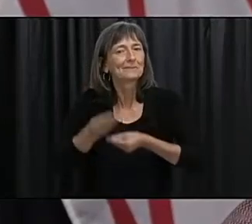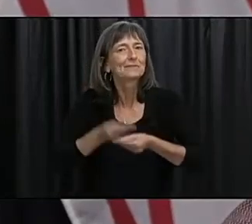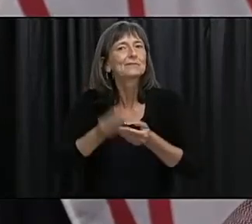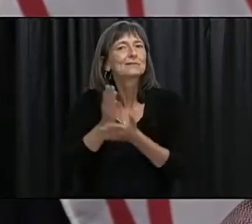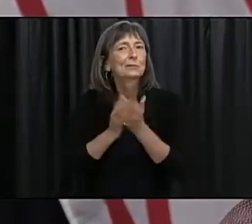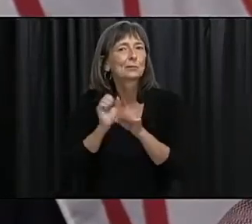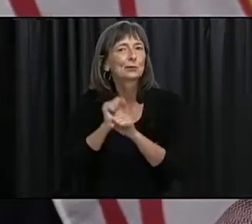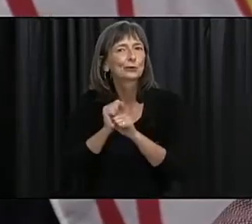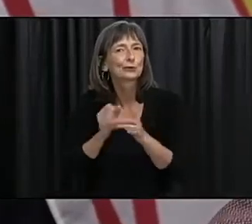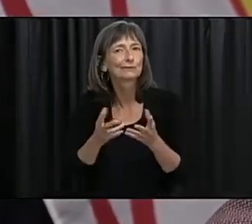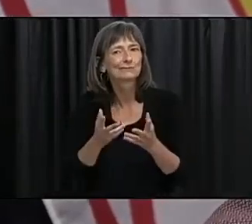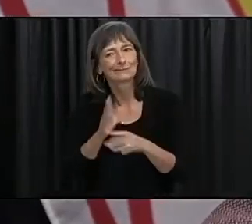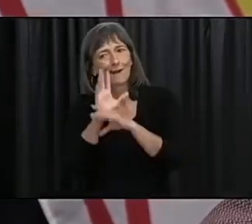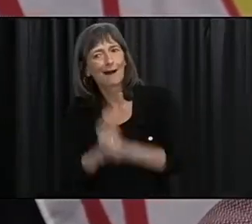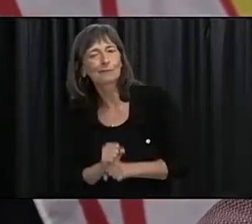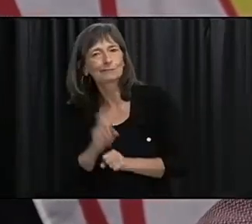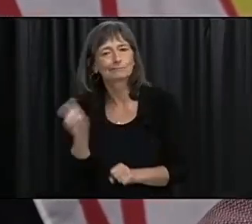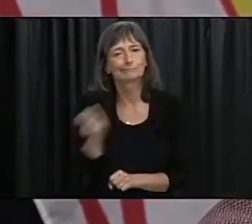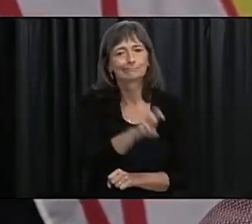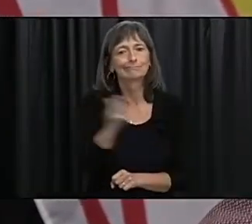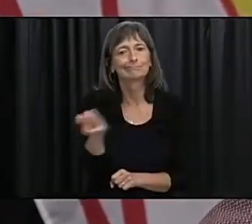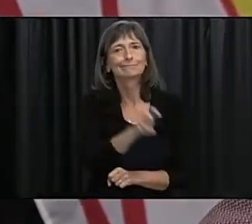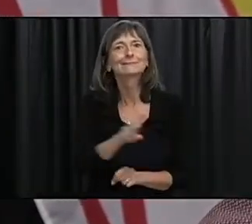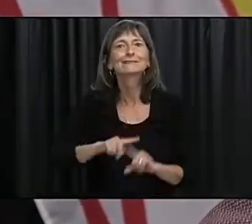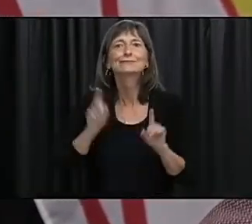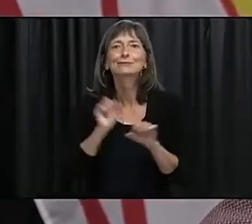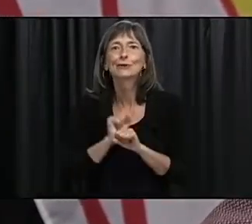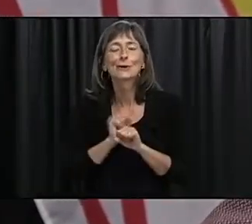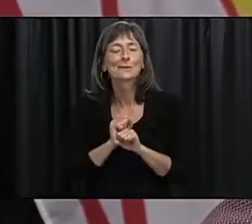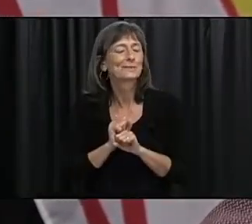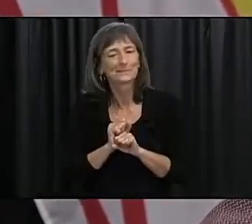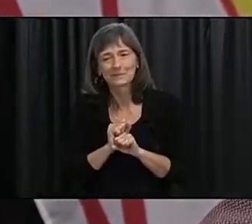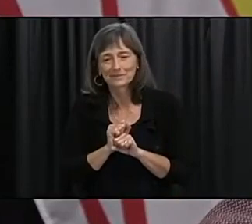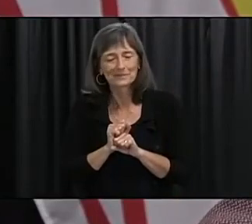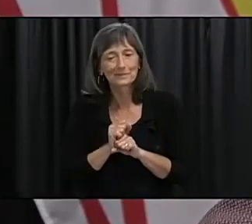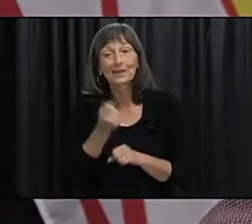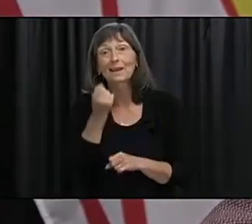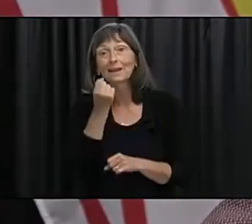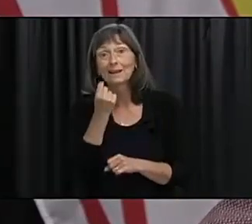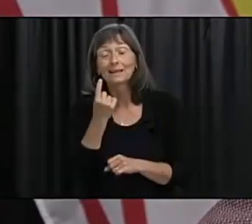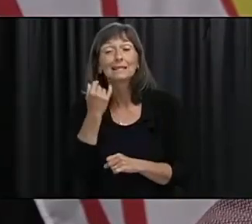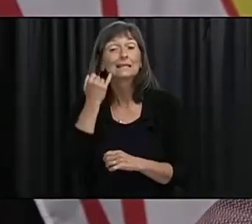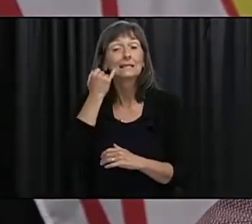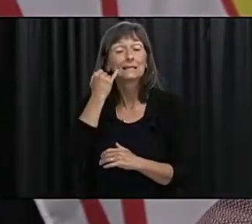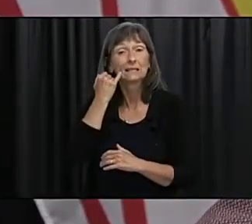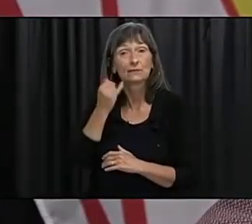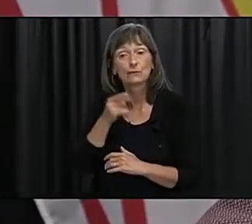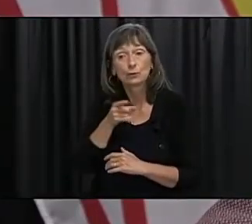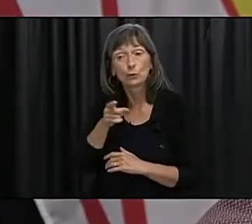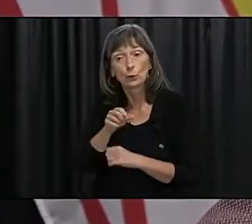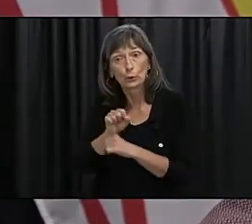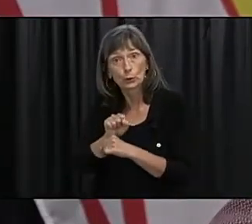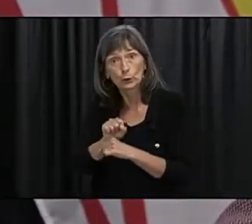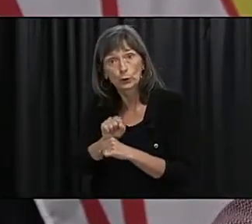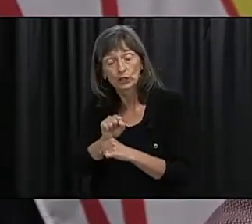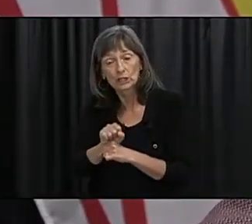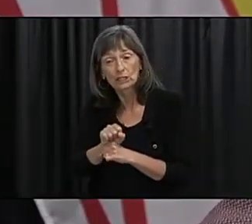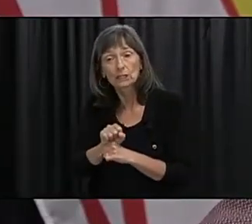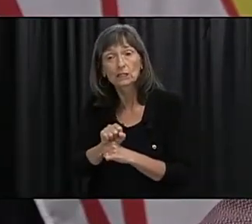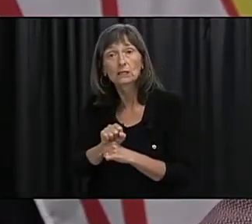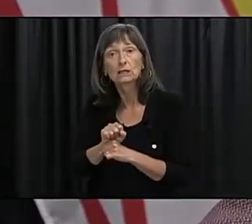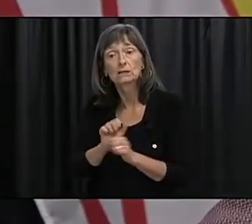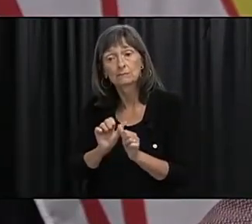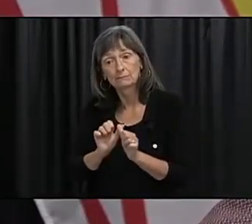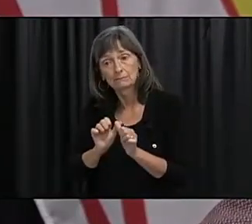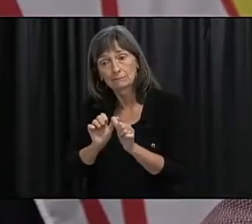some of those workers that just remind people that there is a threshold that you can actually make some money at a various job but also